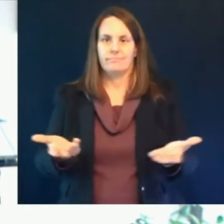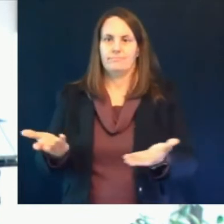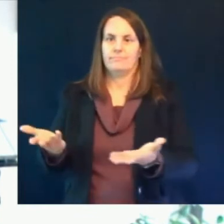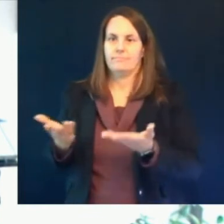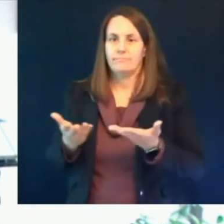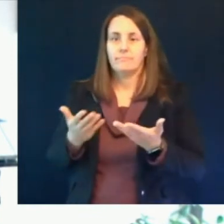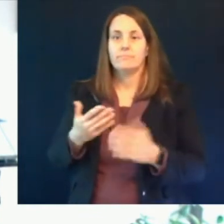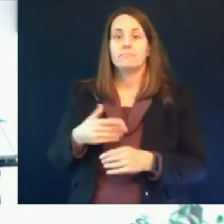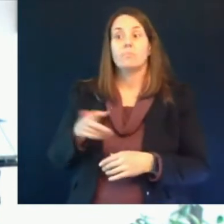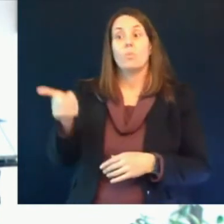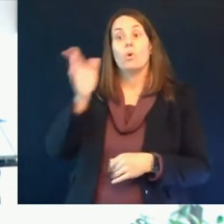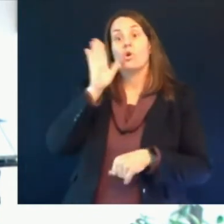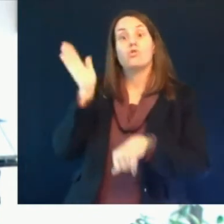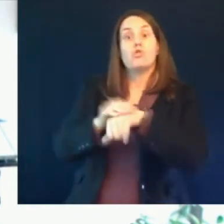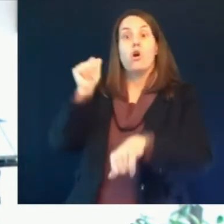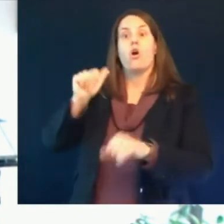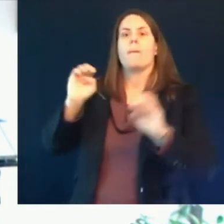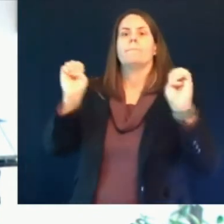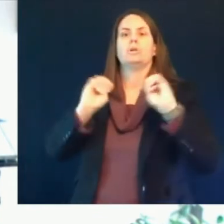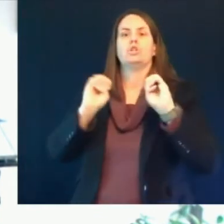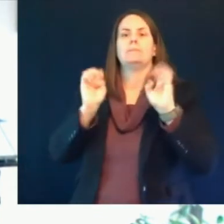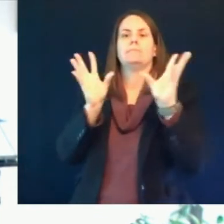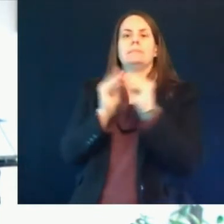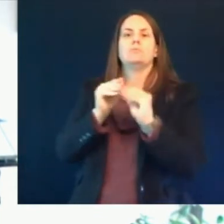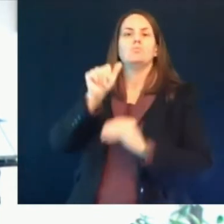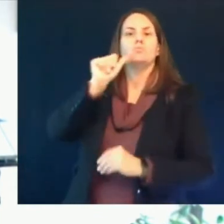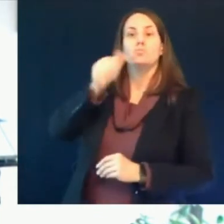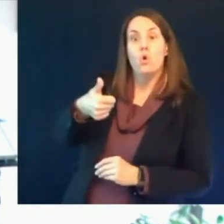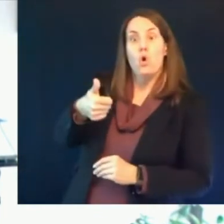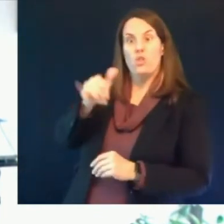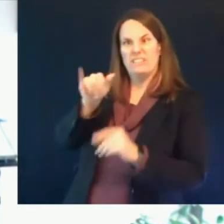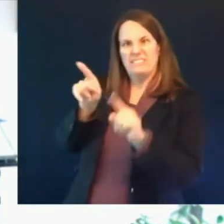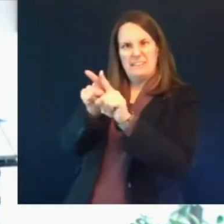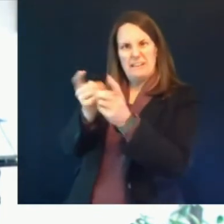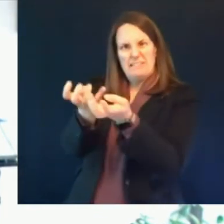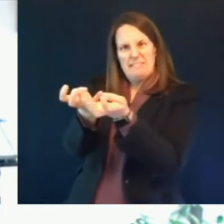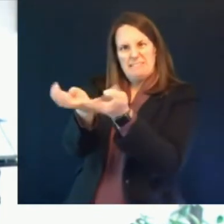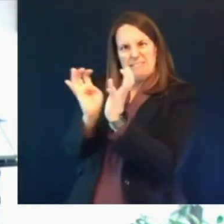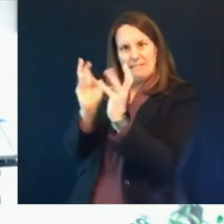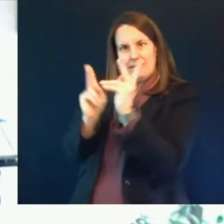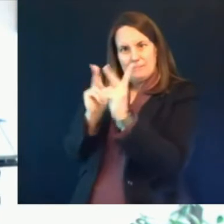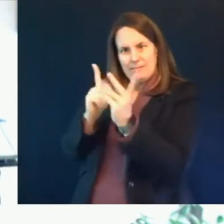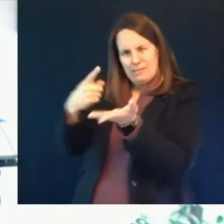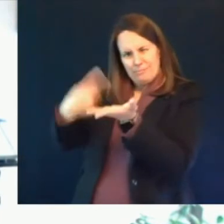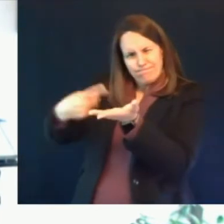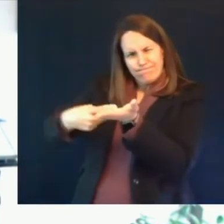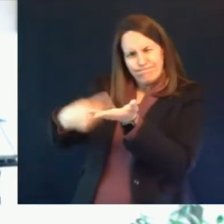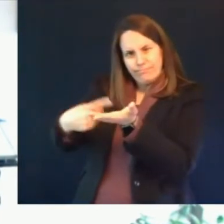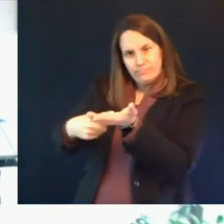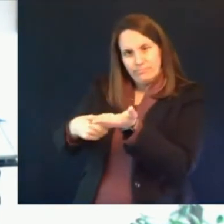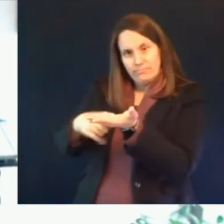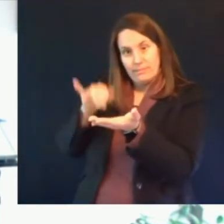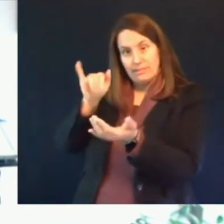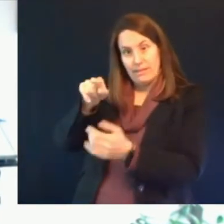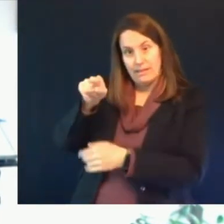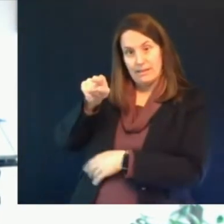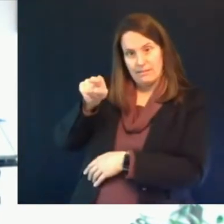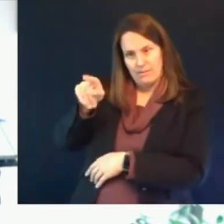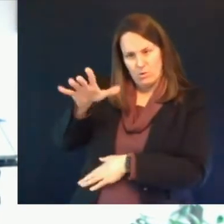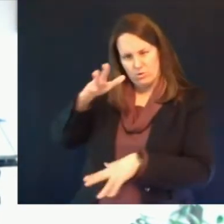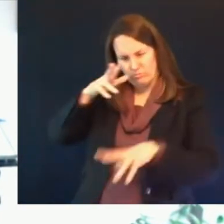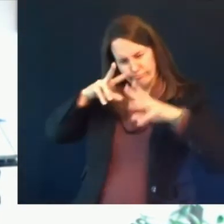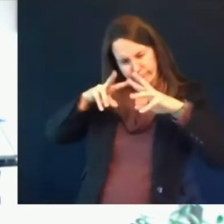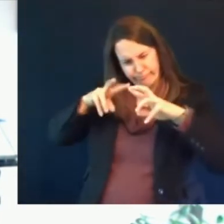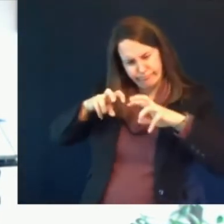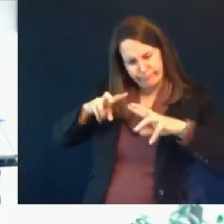the same group of experts that reviews vaccine efficacy data they're going to look very deeply at the vaccine safety data and